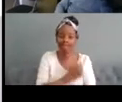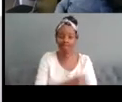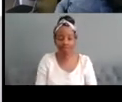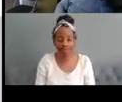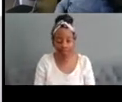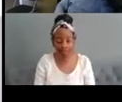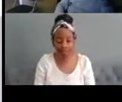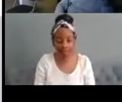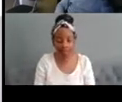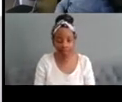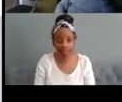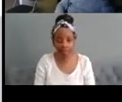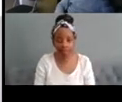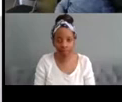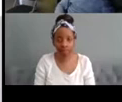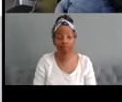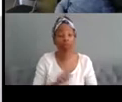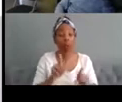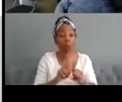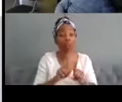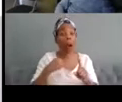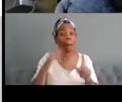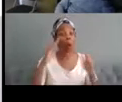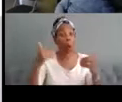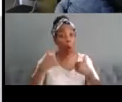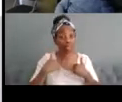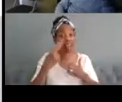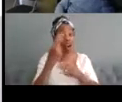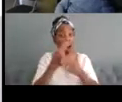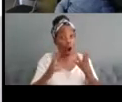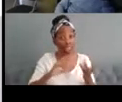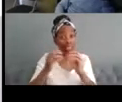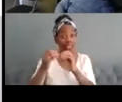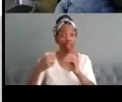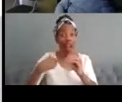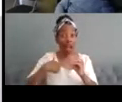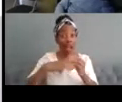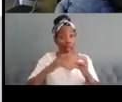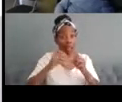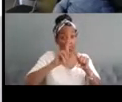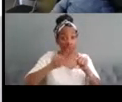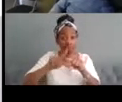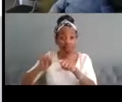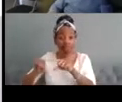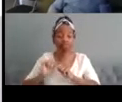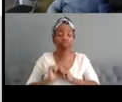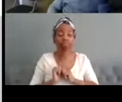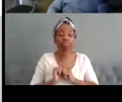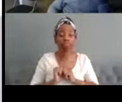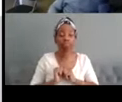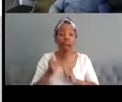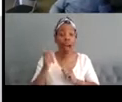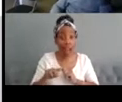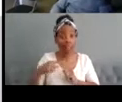also i'm an autistic artist and i i have a i make work and i also